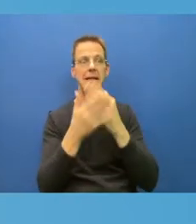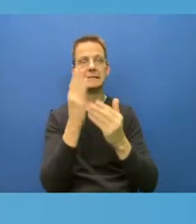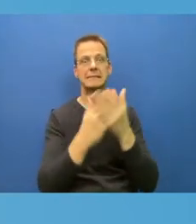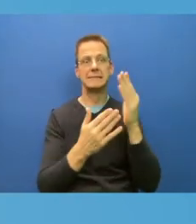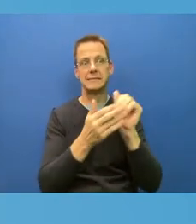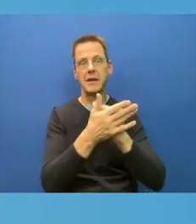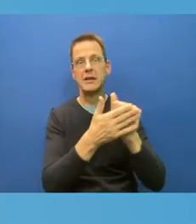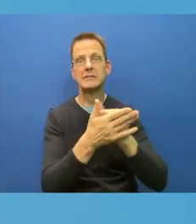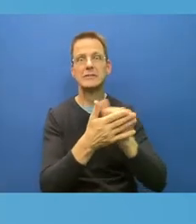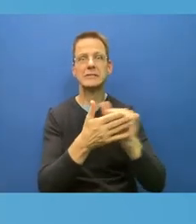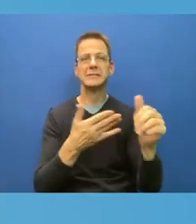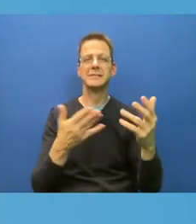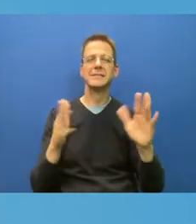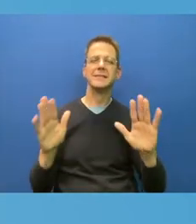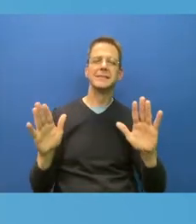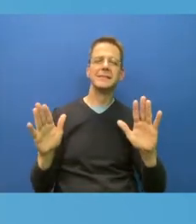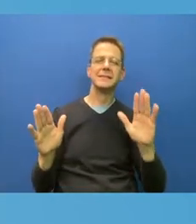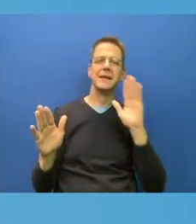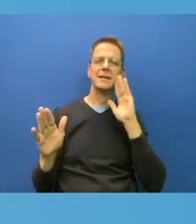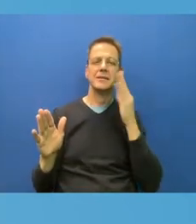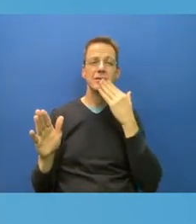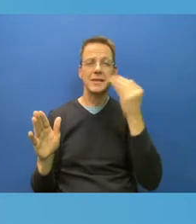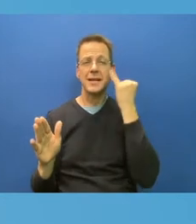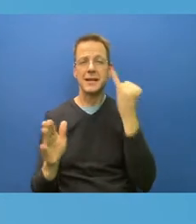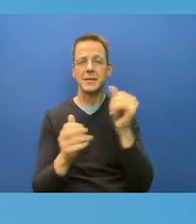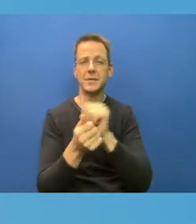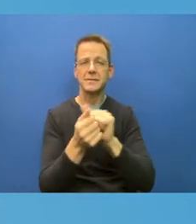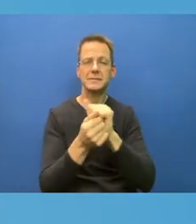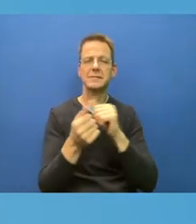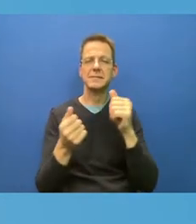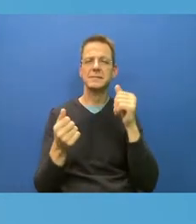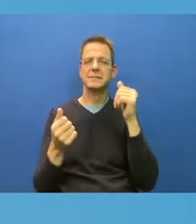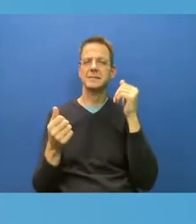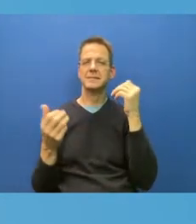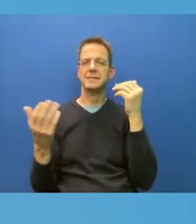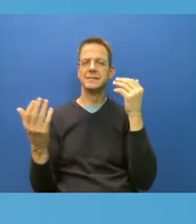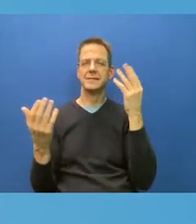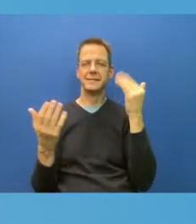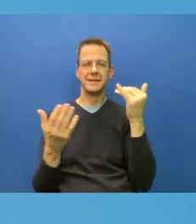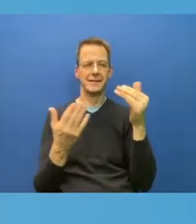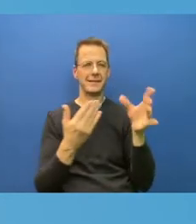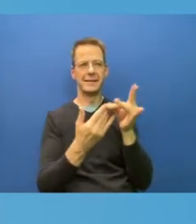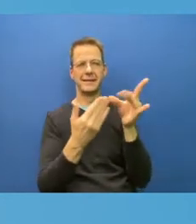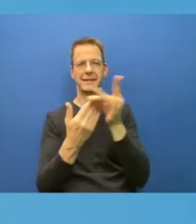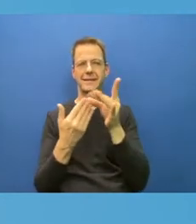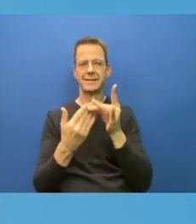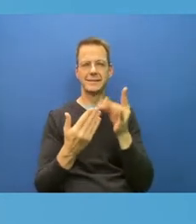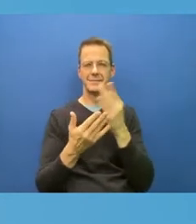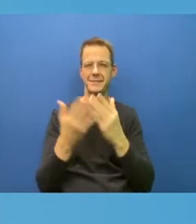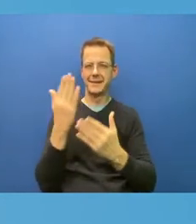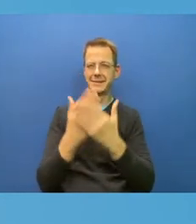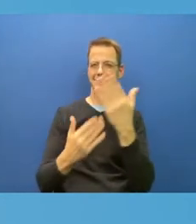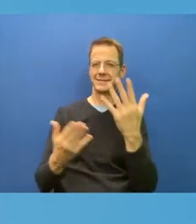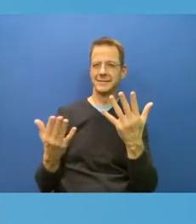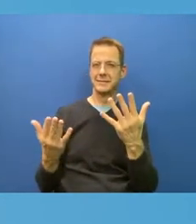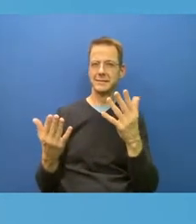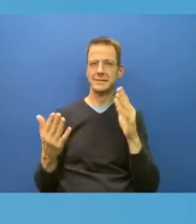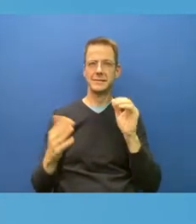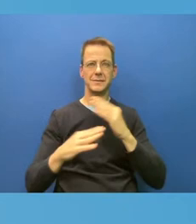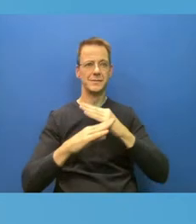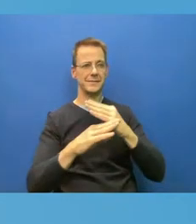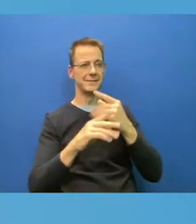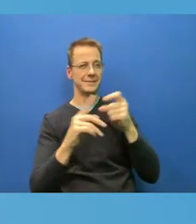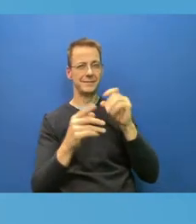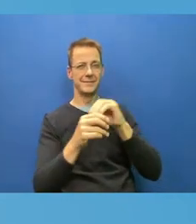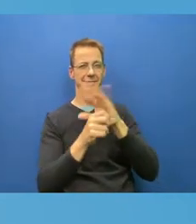But hand hygiene isn't going to prevent COVID. And I think once you give people those mental tools, and the stuff Kashif is